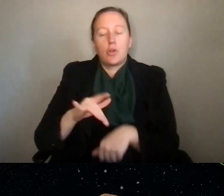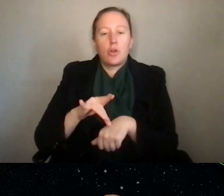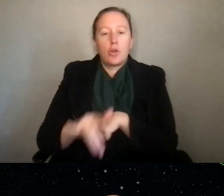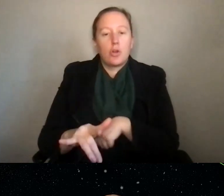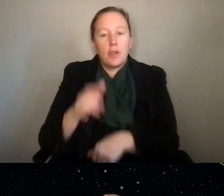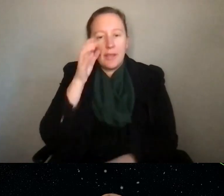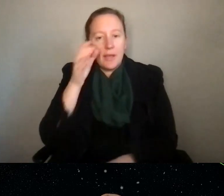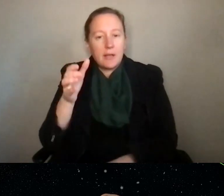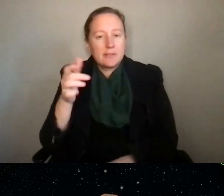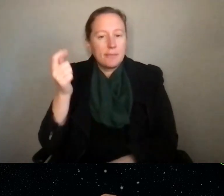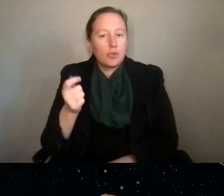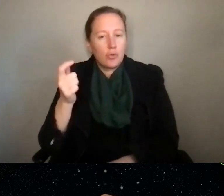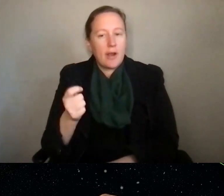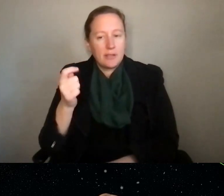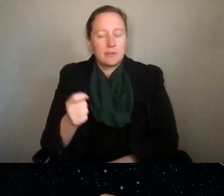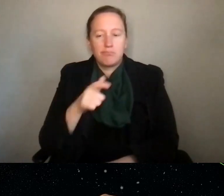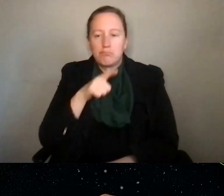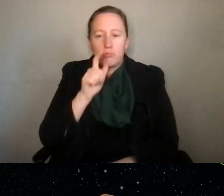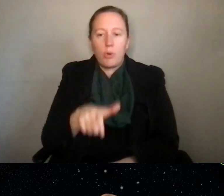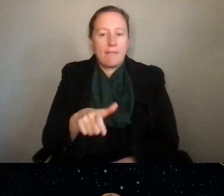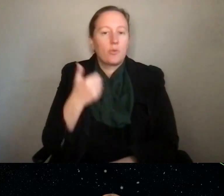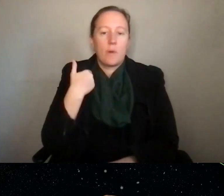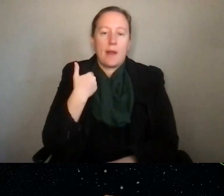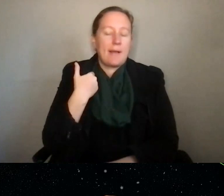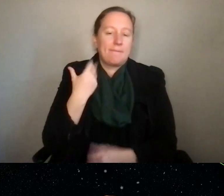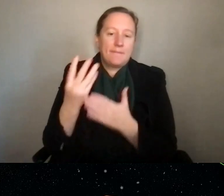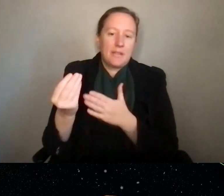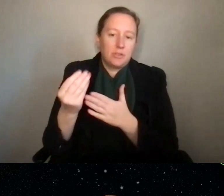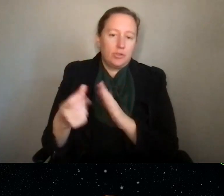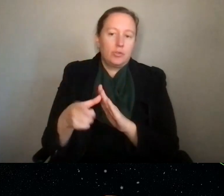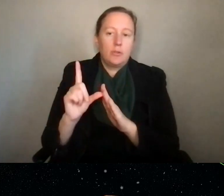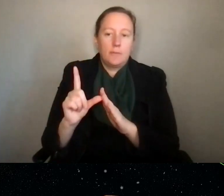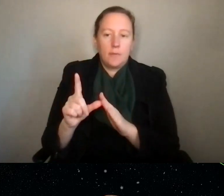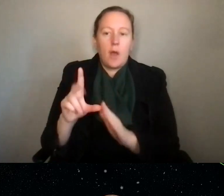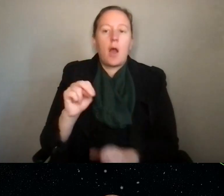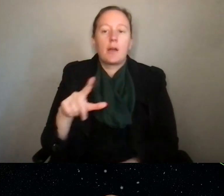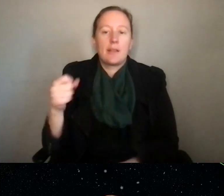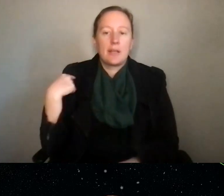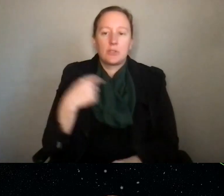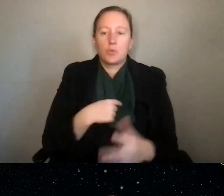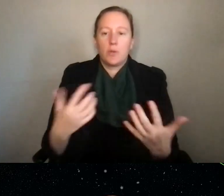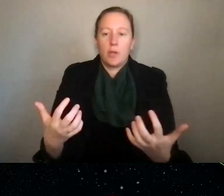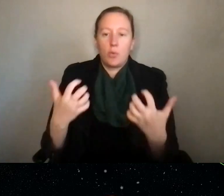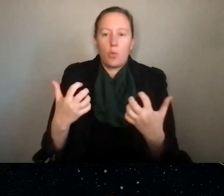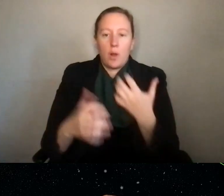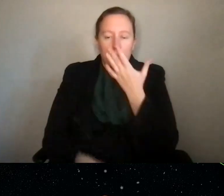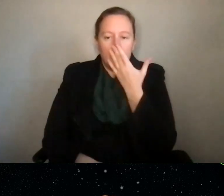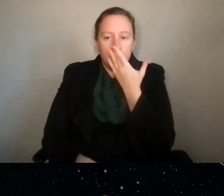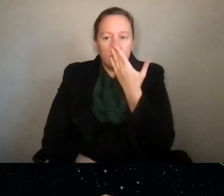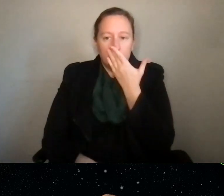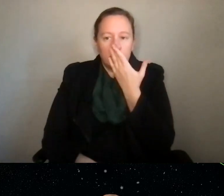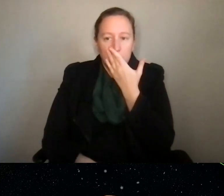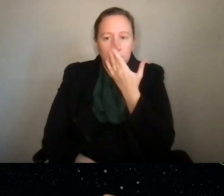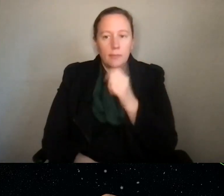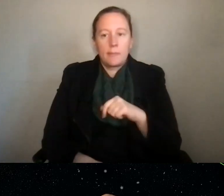grants, also don't necessarily need to go out for external review unless we want to. So it's sort of about scale, but it's more